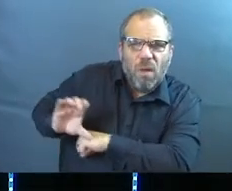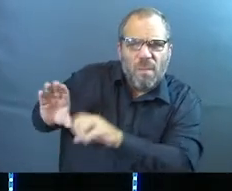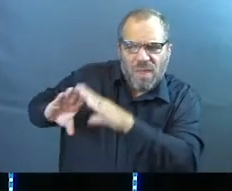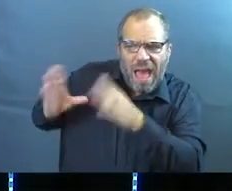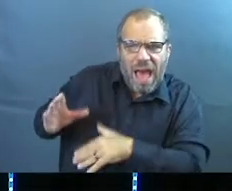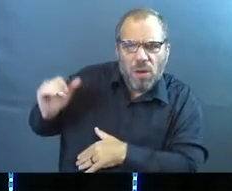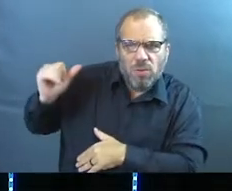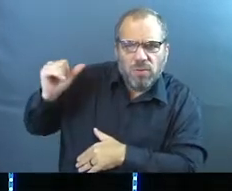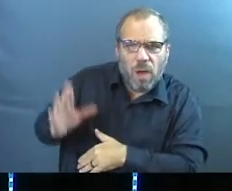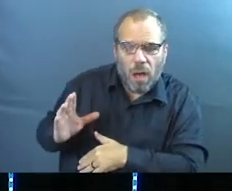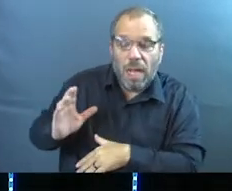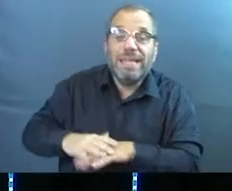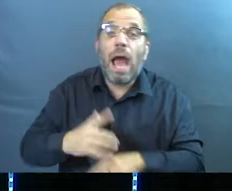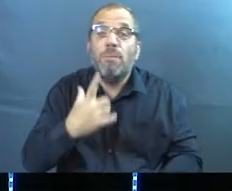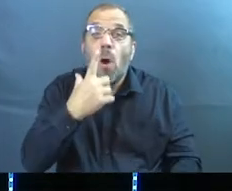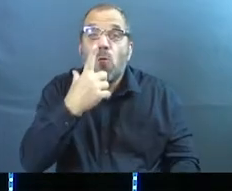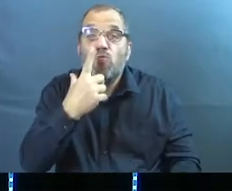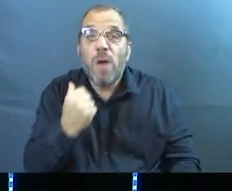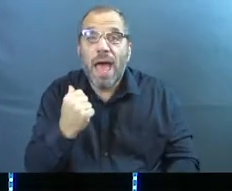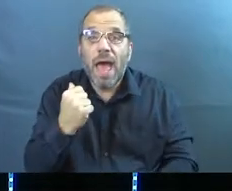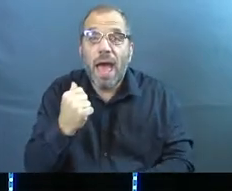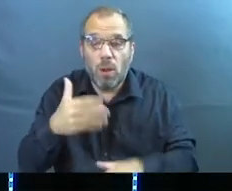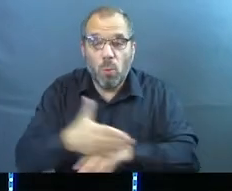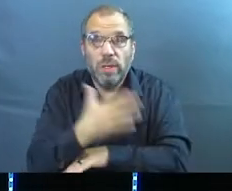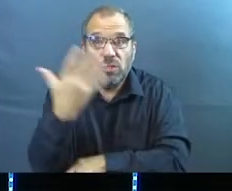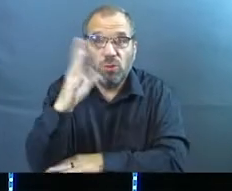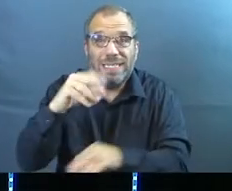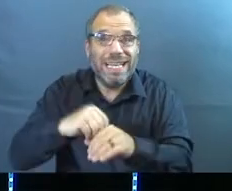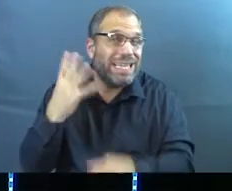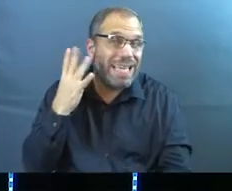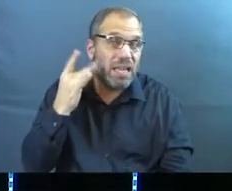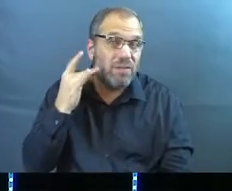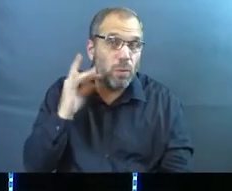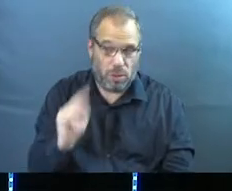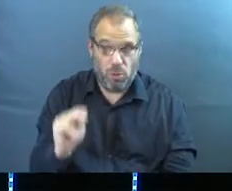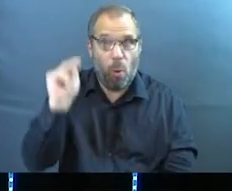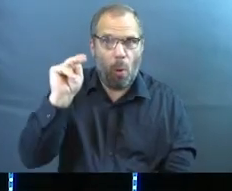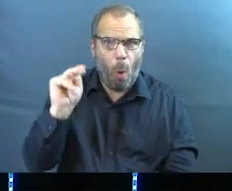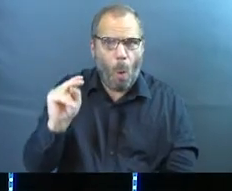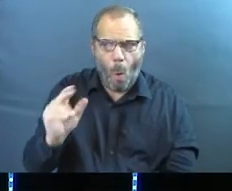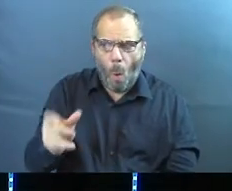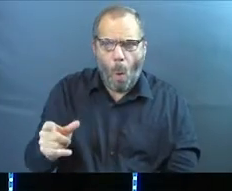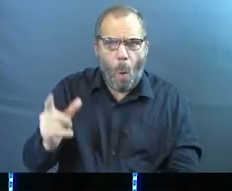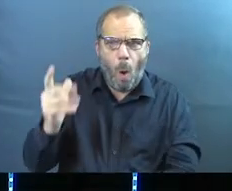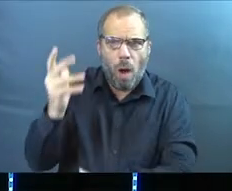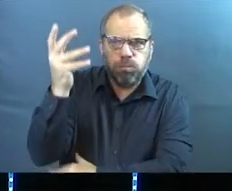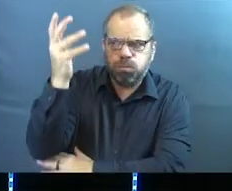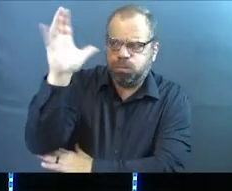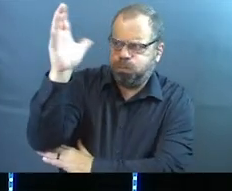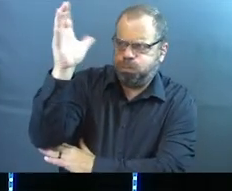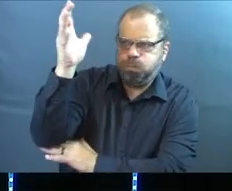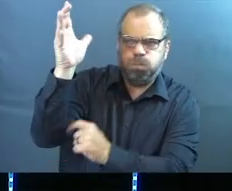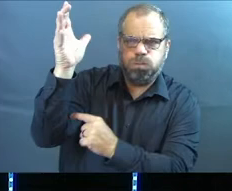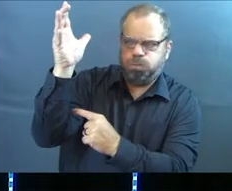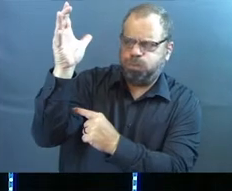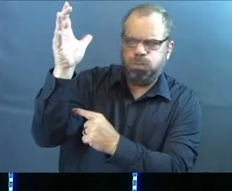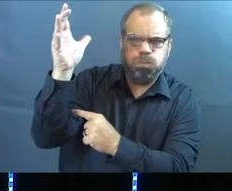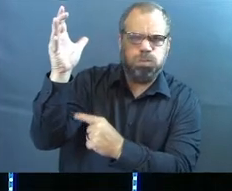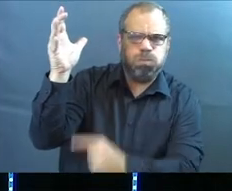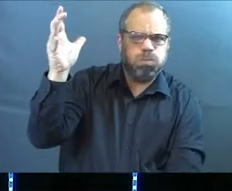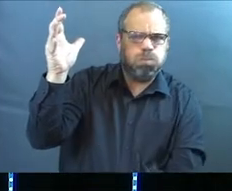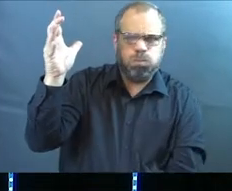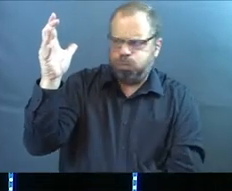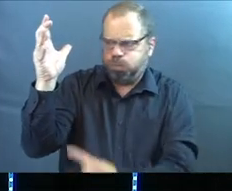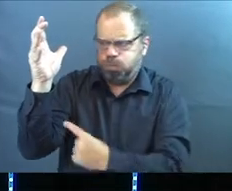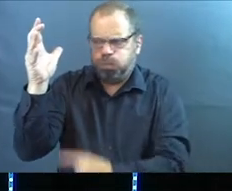The redwood trees in California on the coast. They are a special tree. Amen? I mean, this